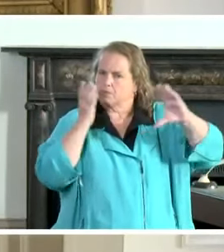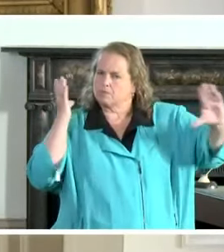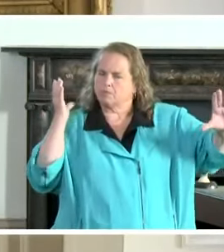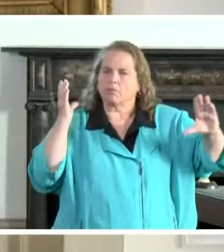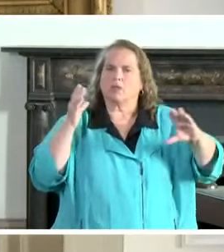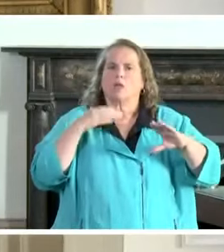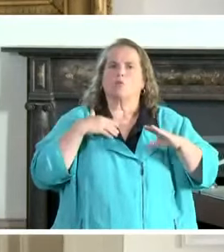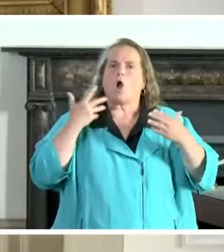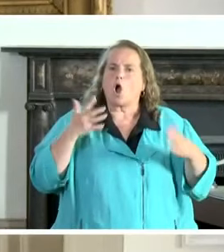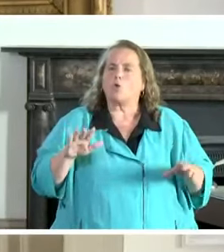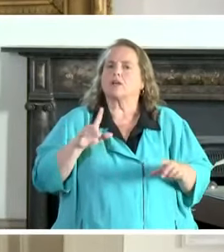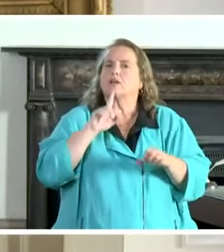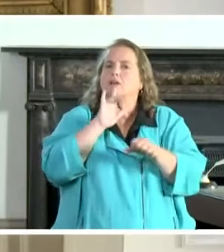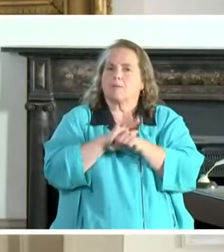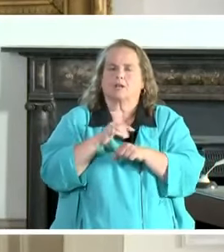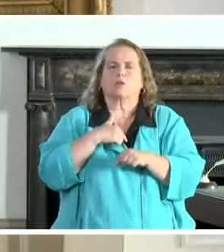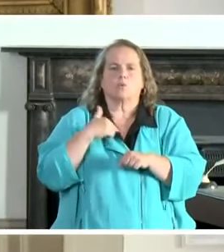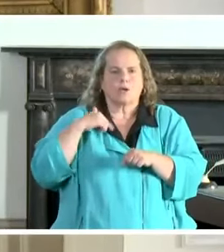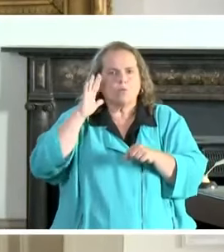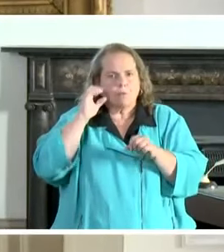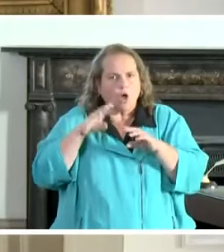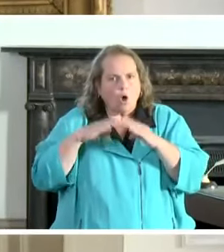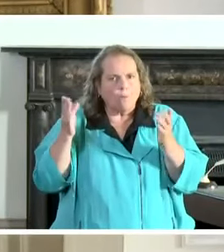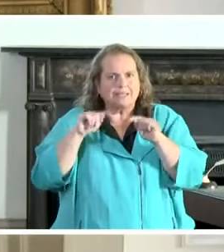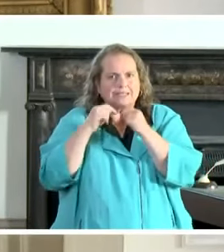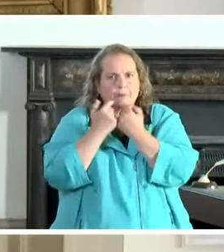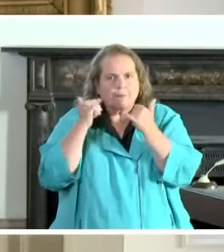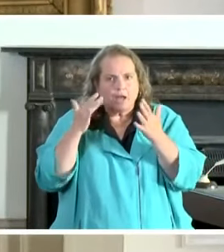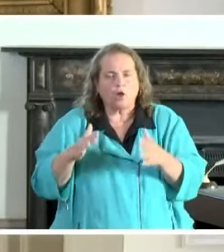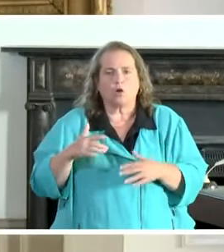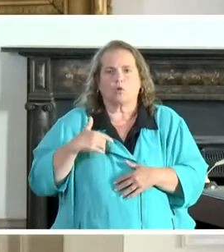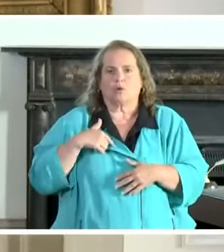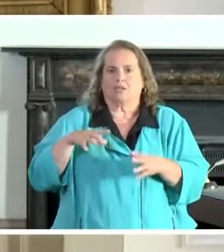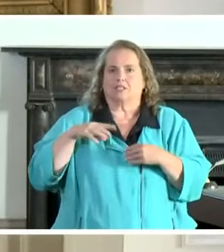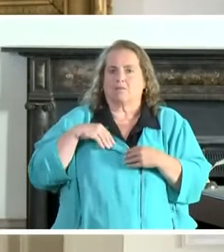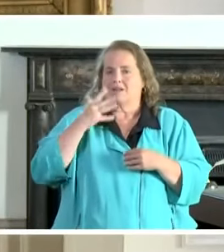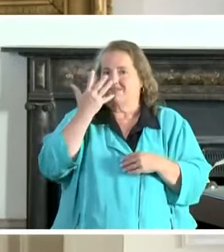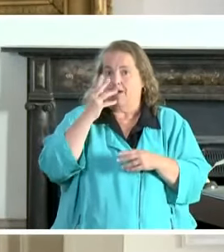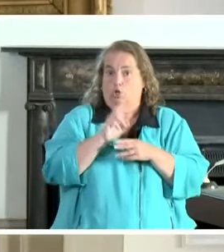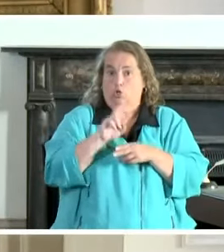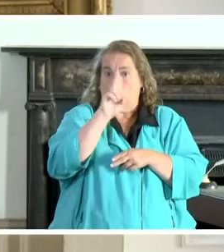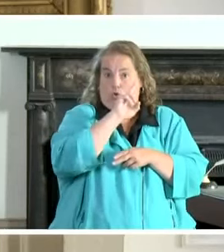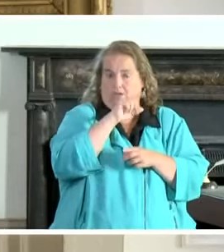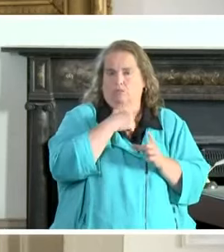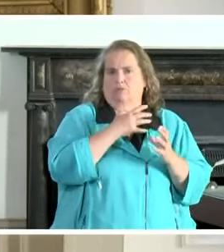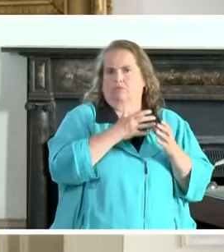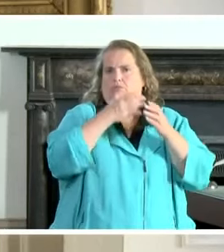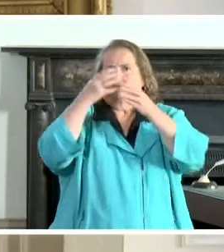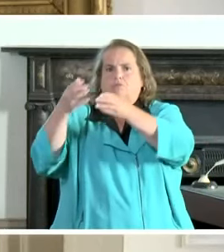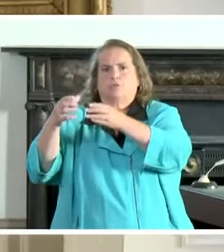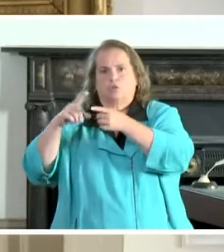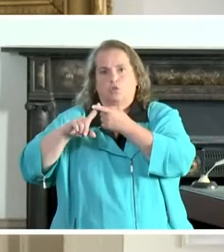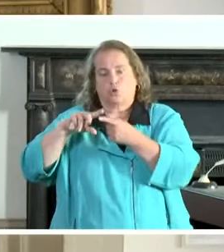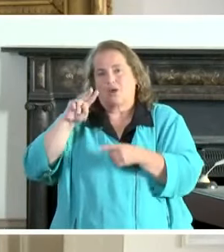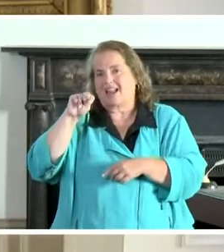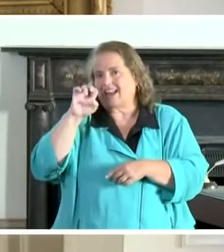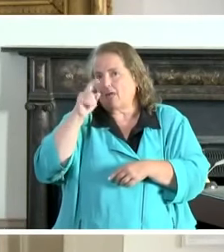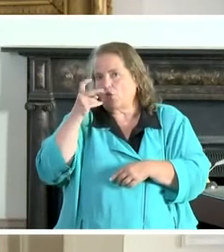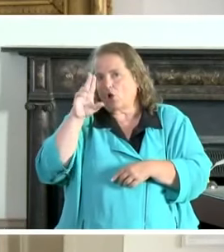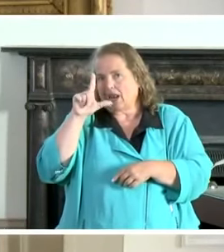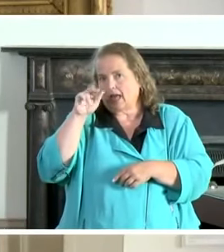open team player. We took five universities over to the Netherlands with us to visit top universities there.